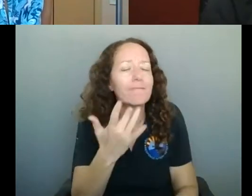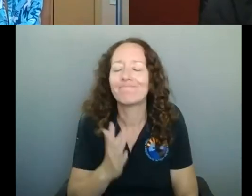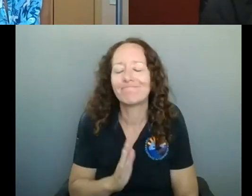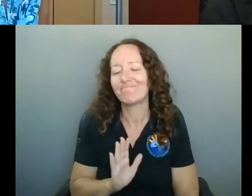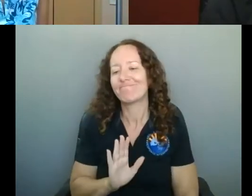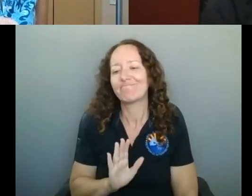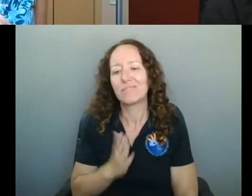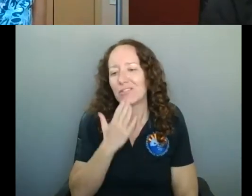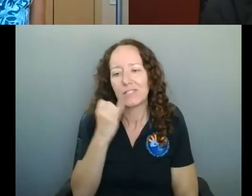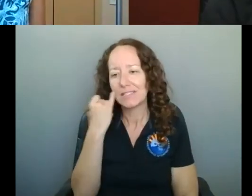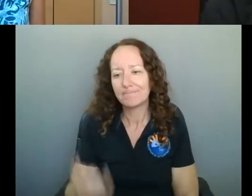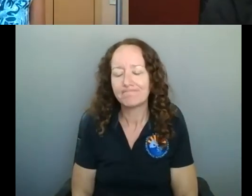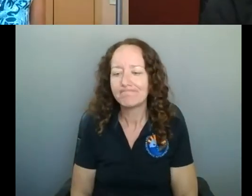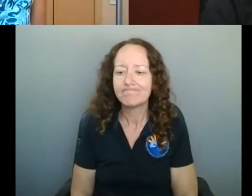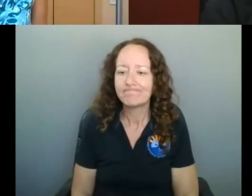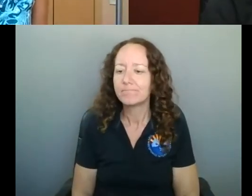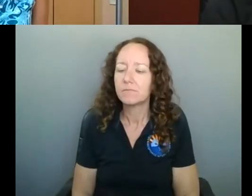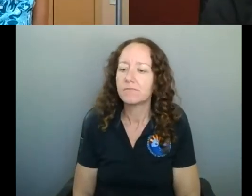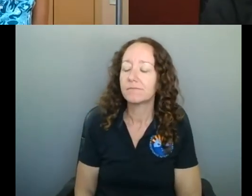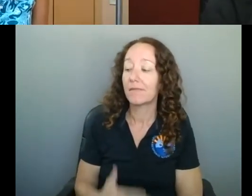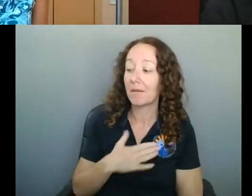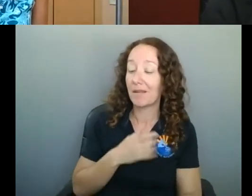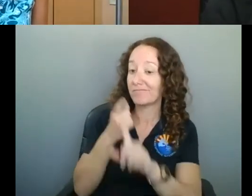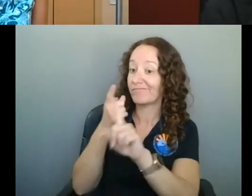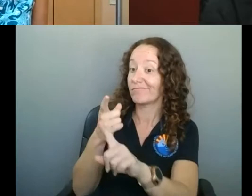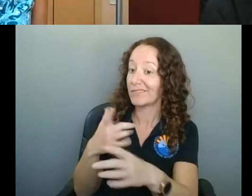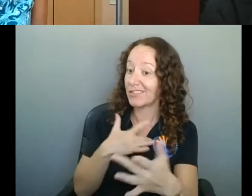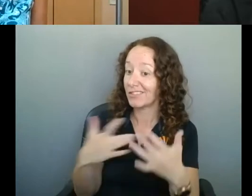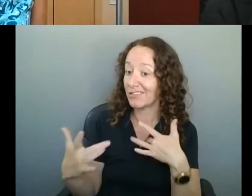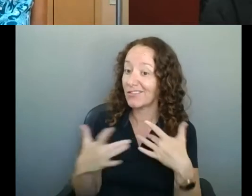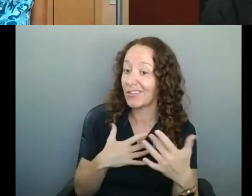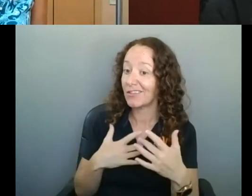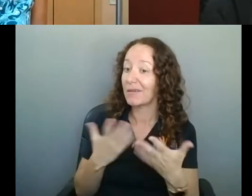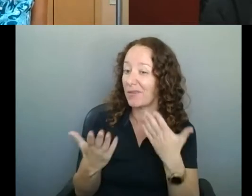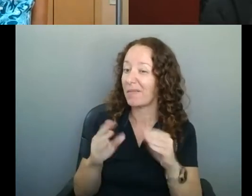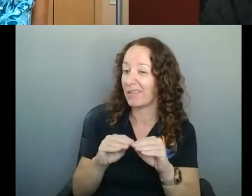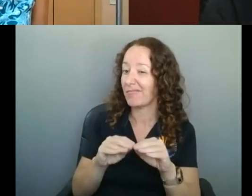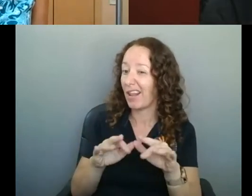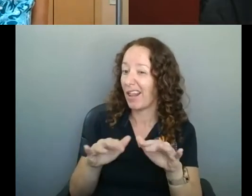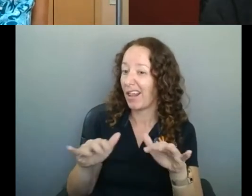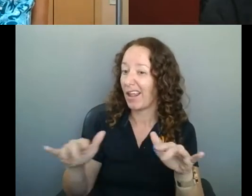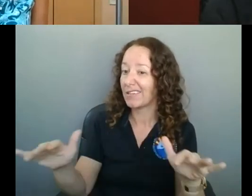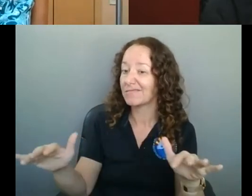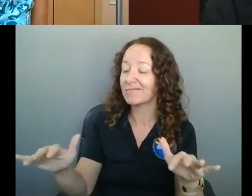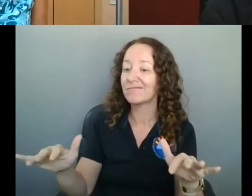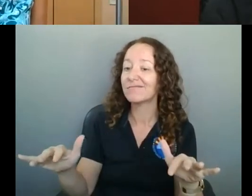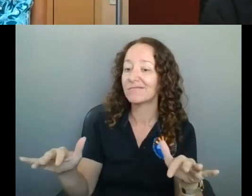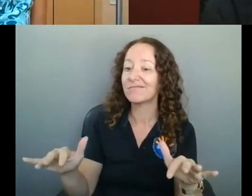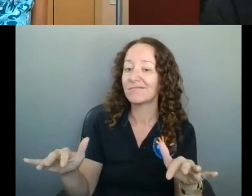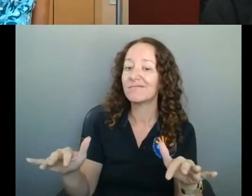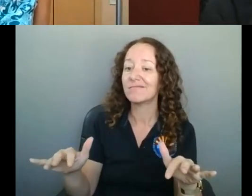My main concern is that it's probably going to catch on with regulars out of town.